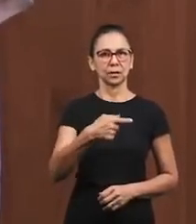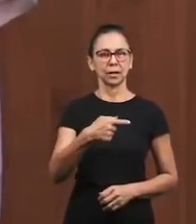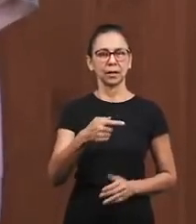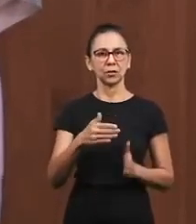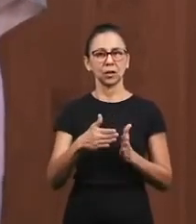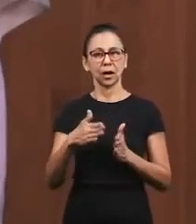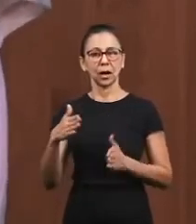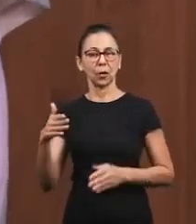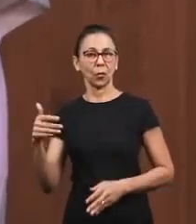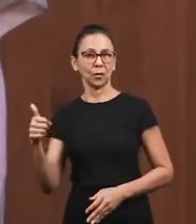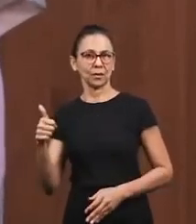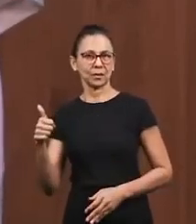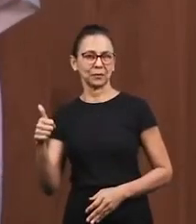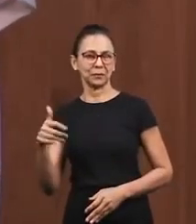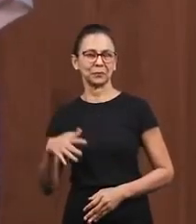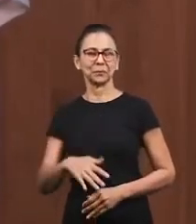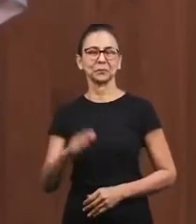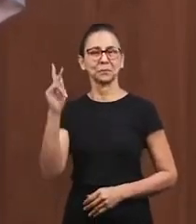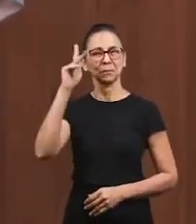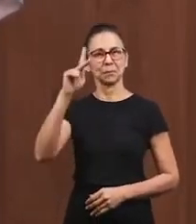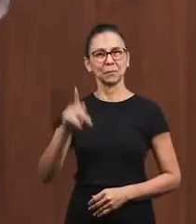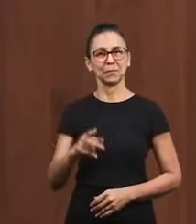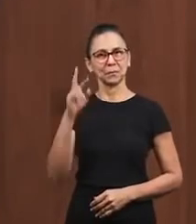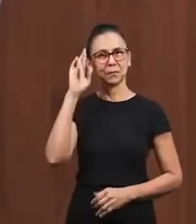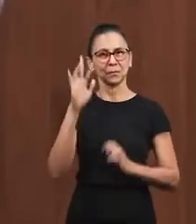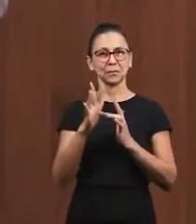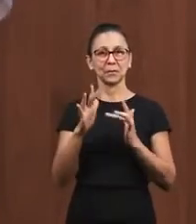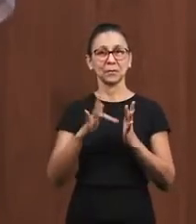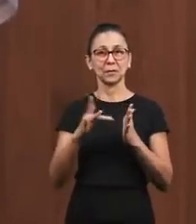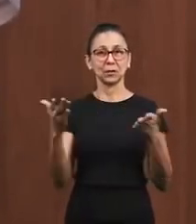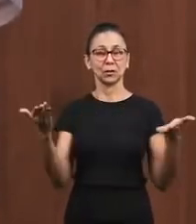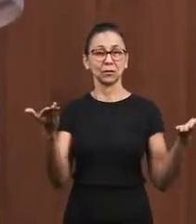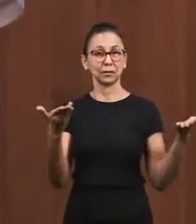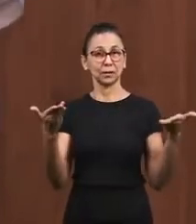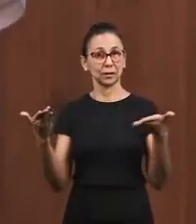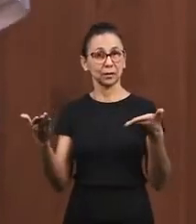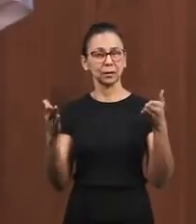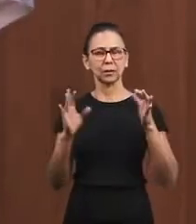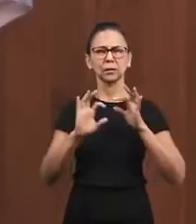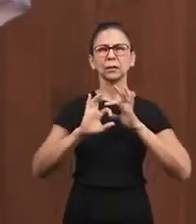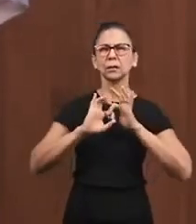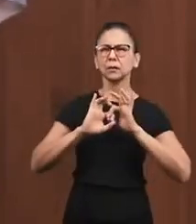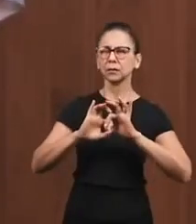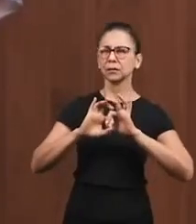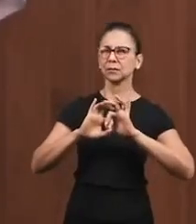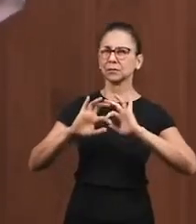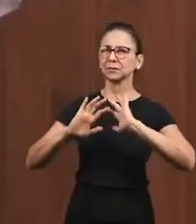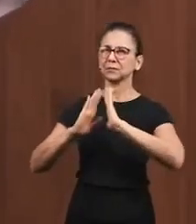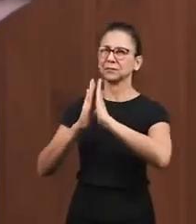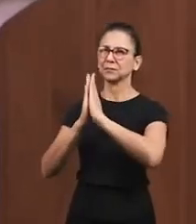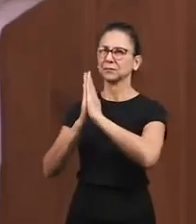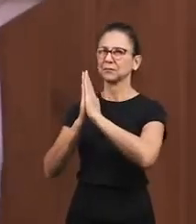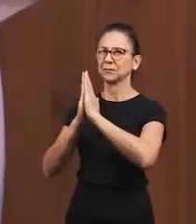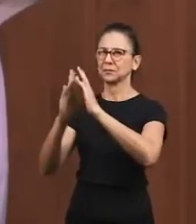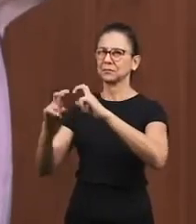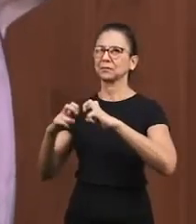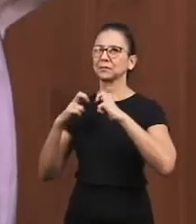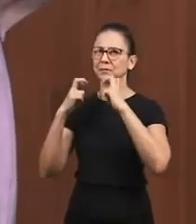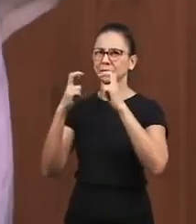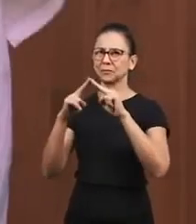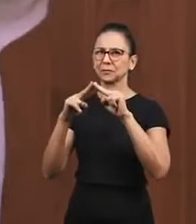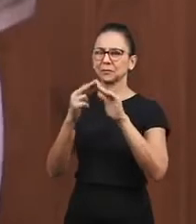the peace of the Lord Jesus and we invite you to close your eyes so we can pray